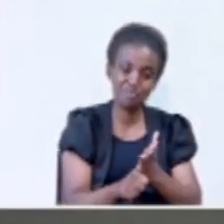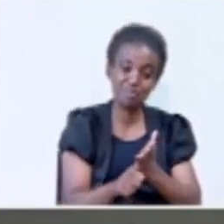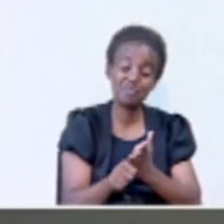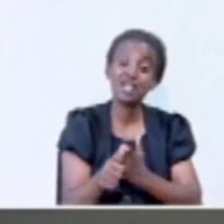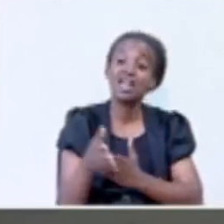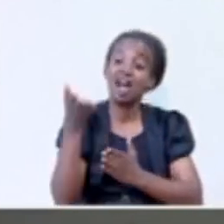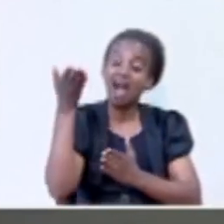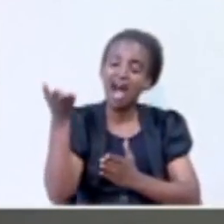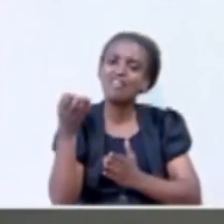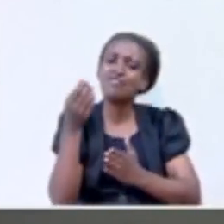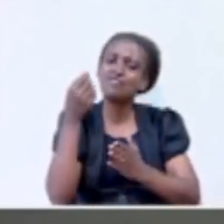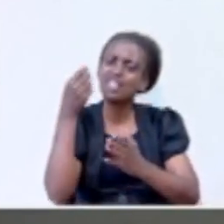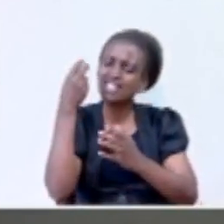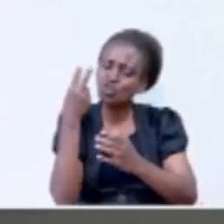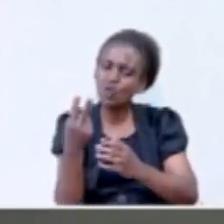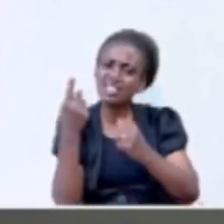26 years.